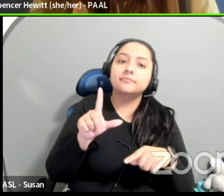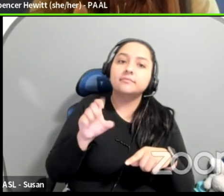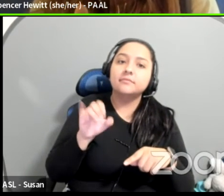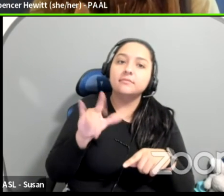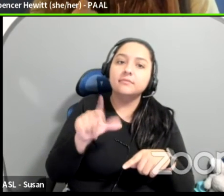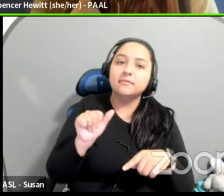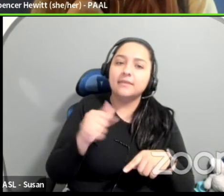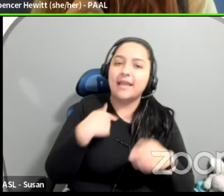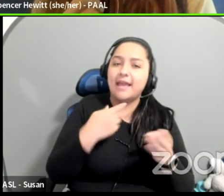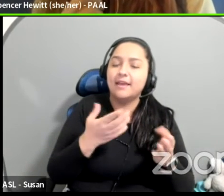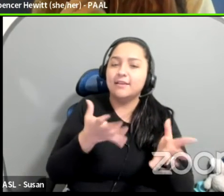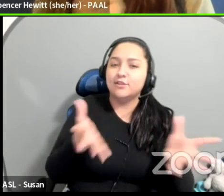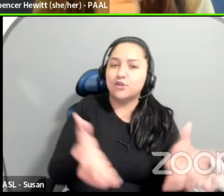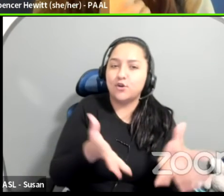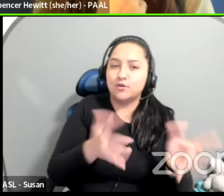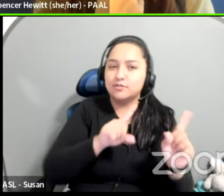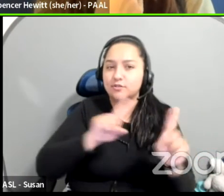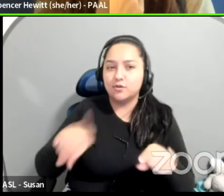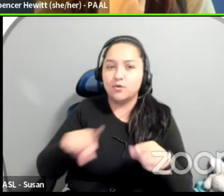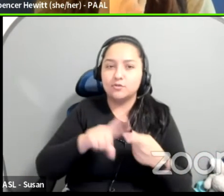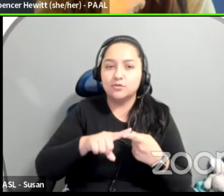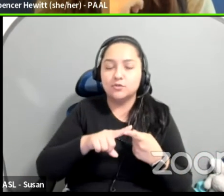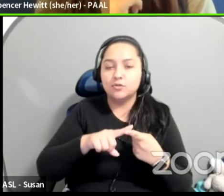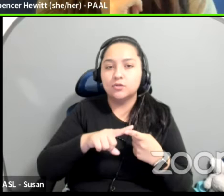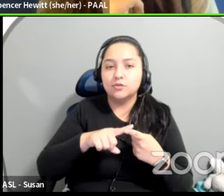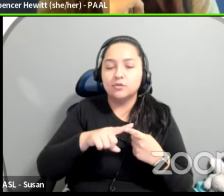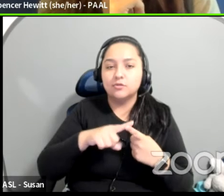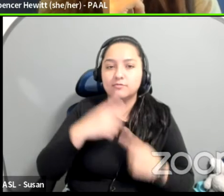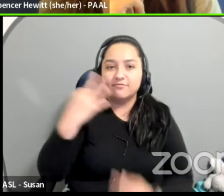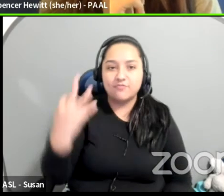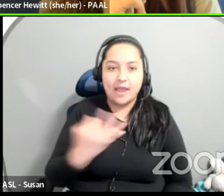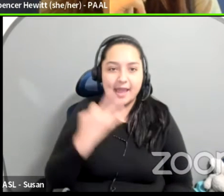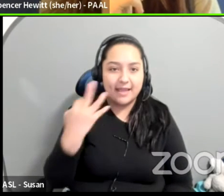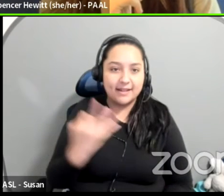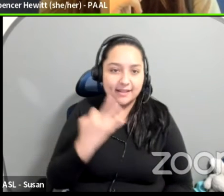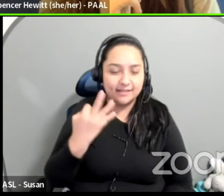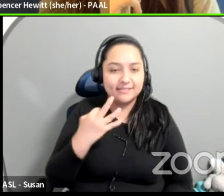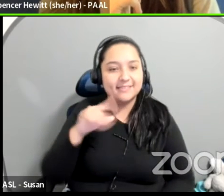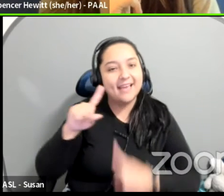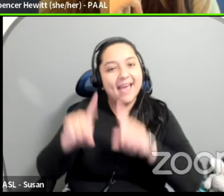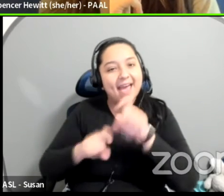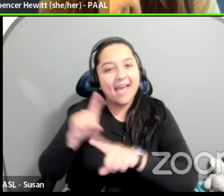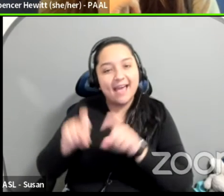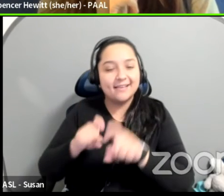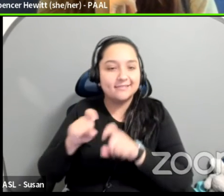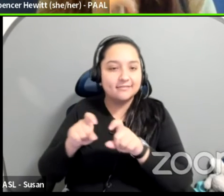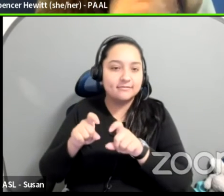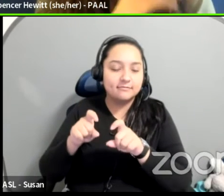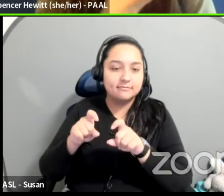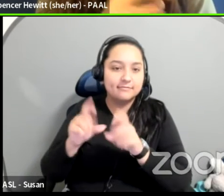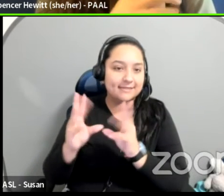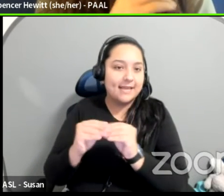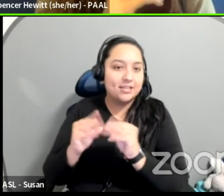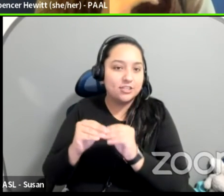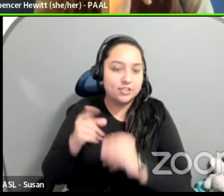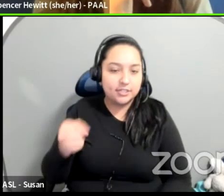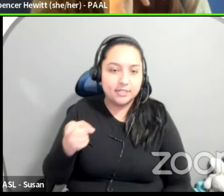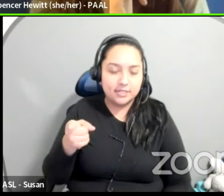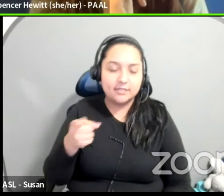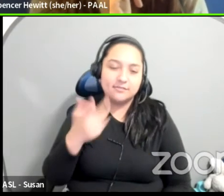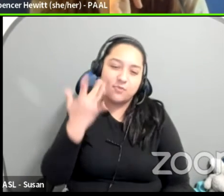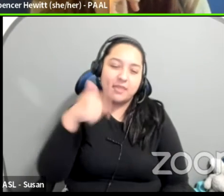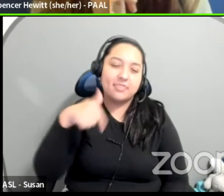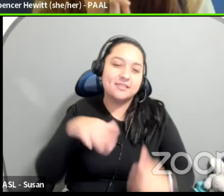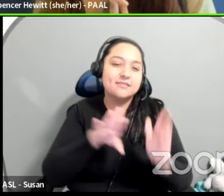for this question at the Ask Me Anything session on Friday, because this is a process in growth. But Roberta,